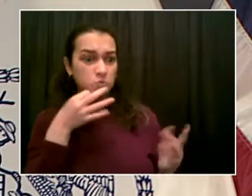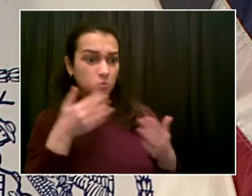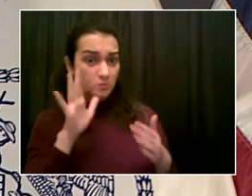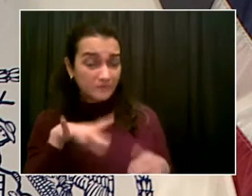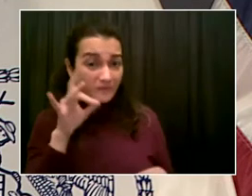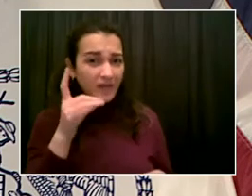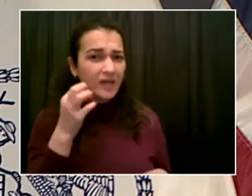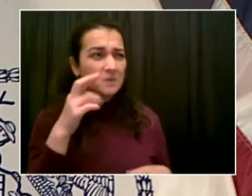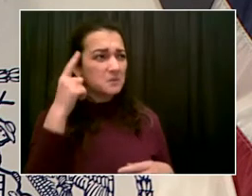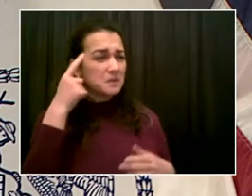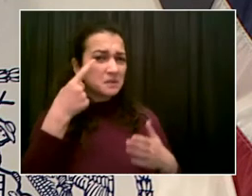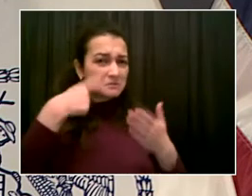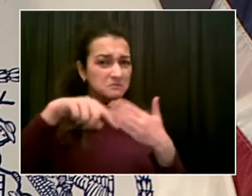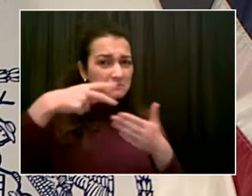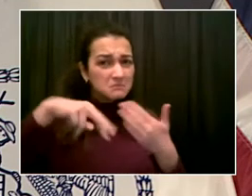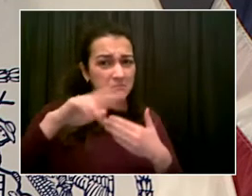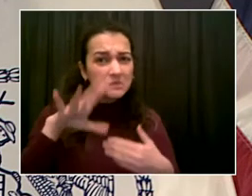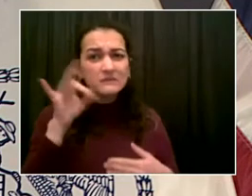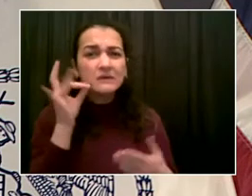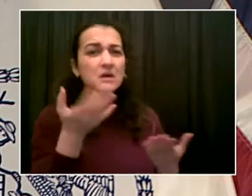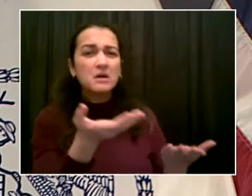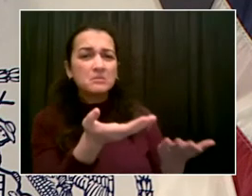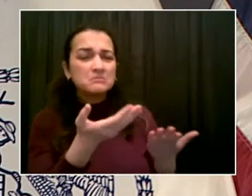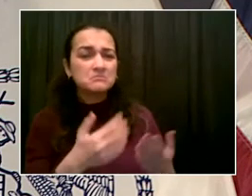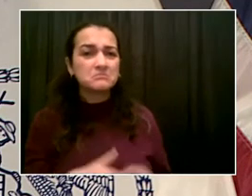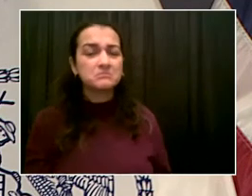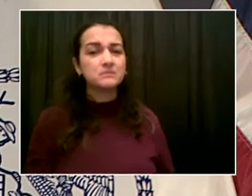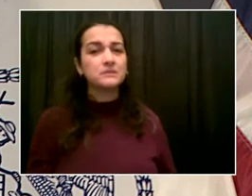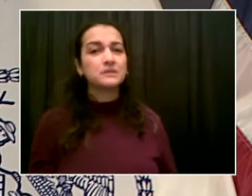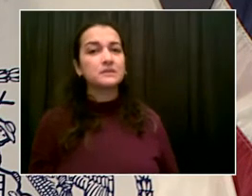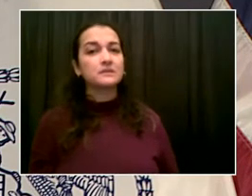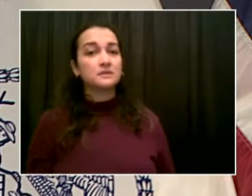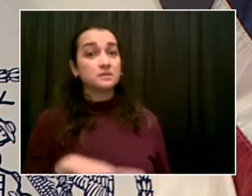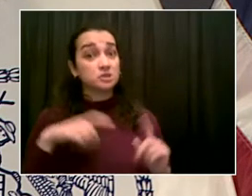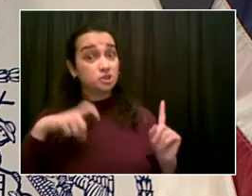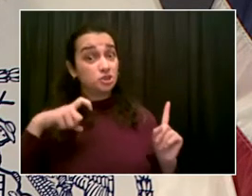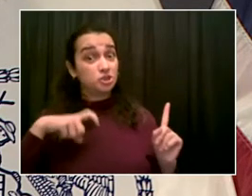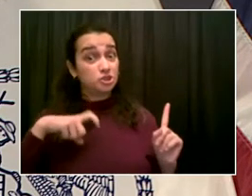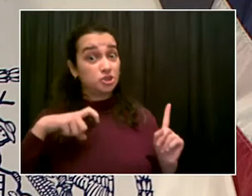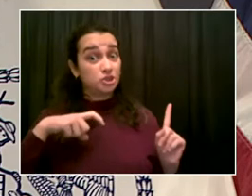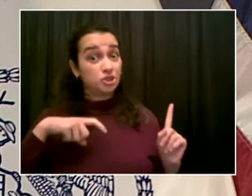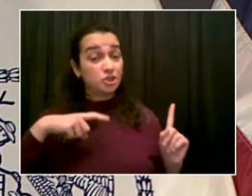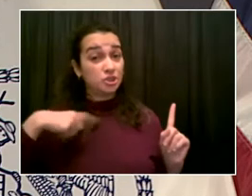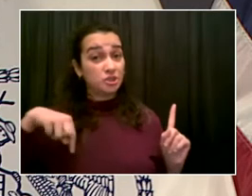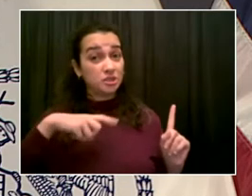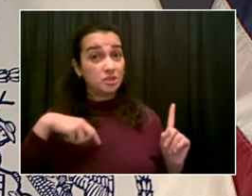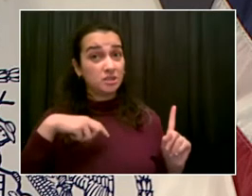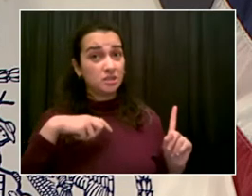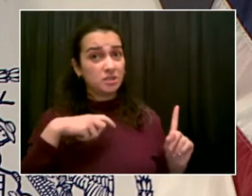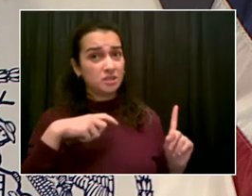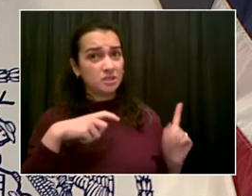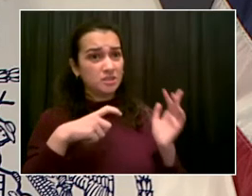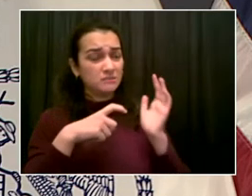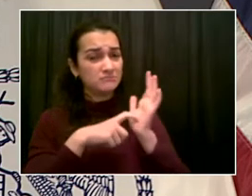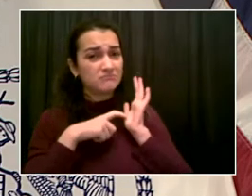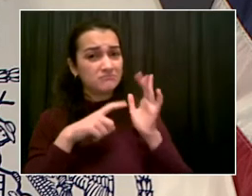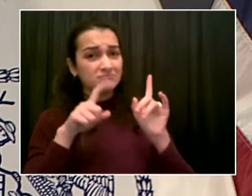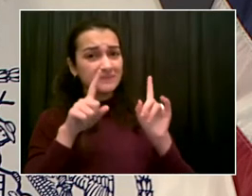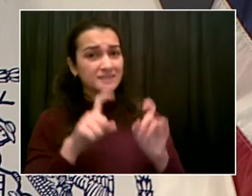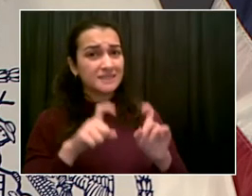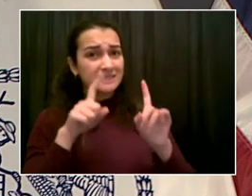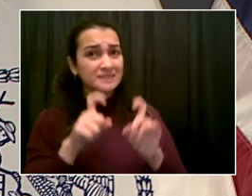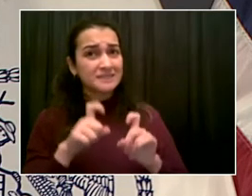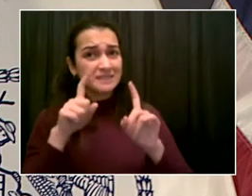be a requirement to test and or quarantine for people coming in to the city